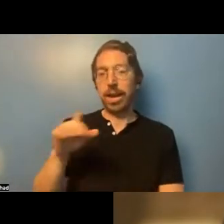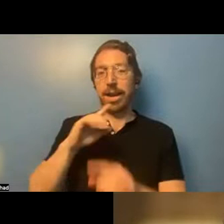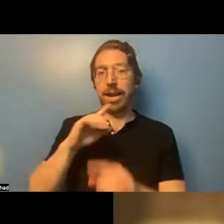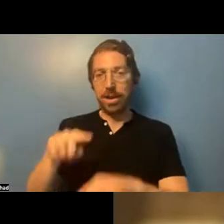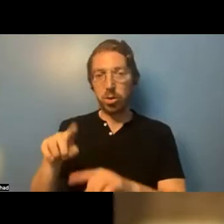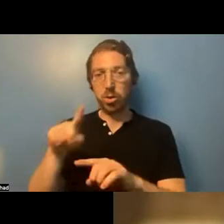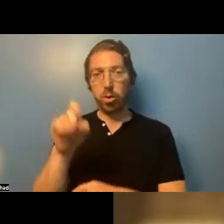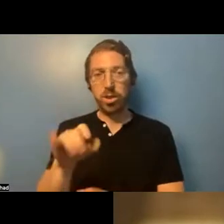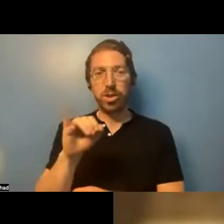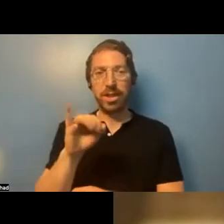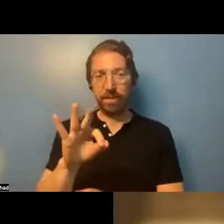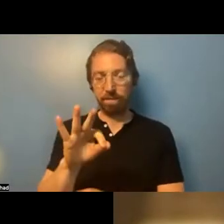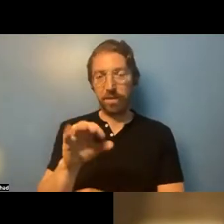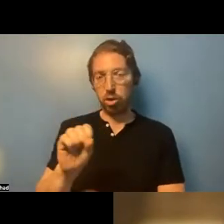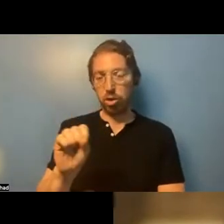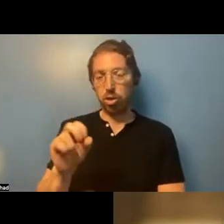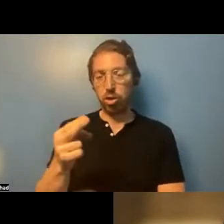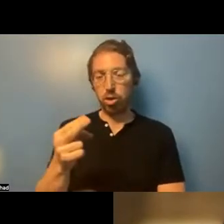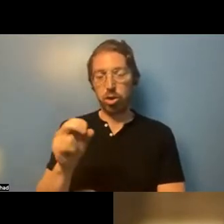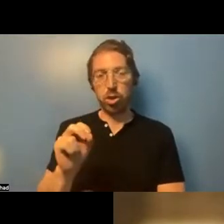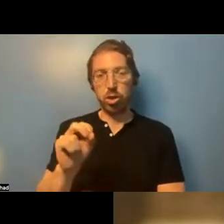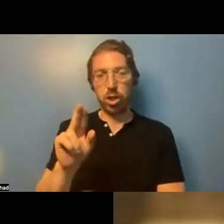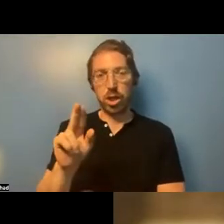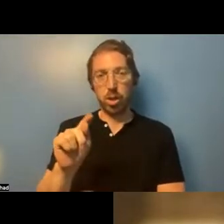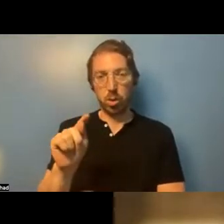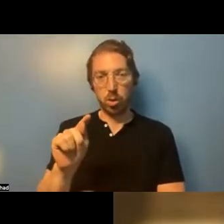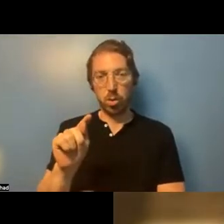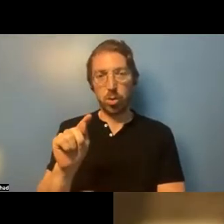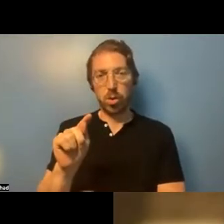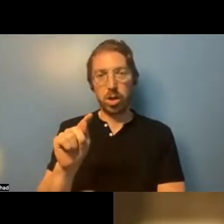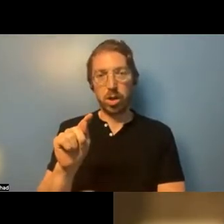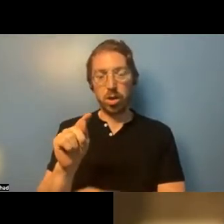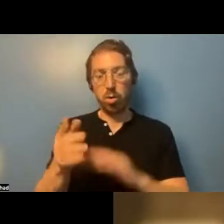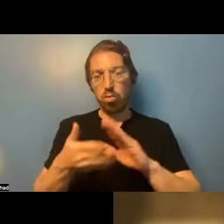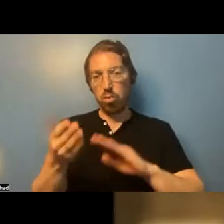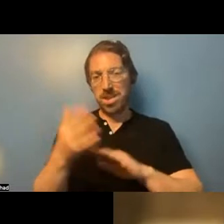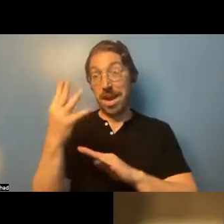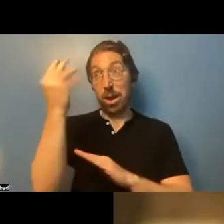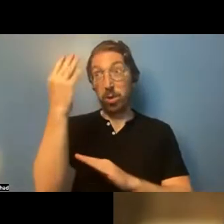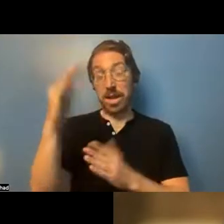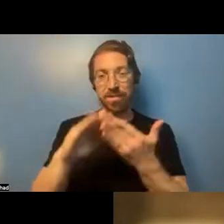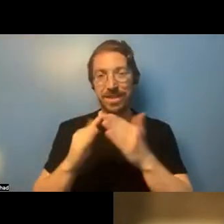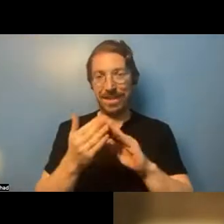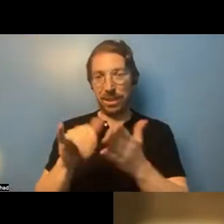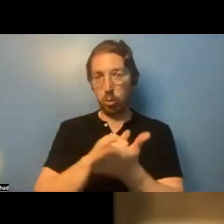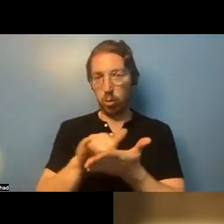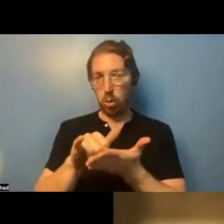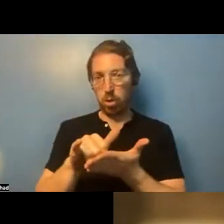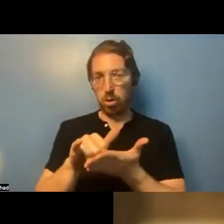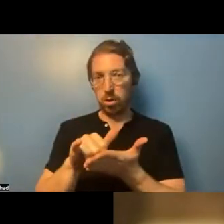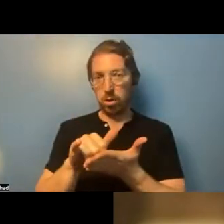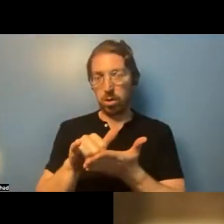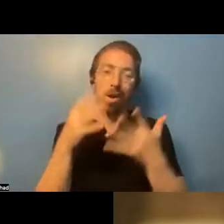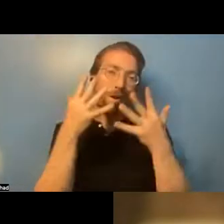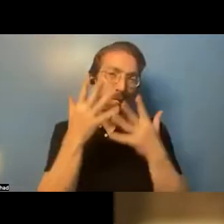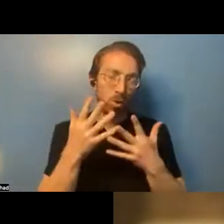of New York City, which in the chat. And the answer is that, unfortunately, currently only operates in New York